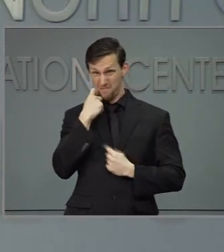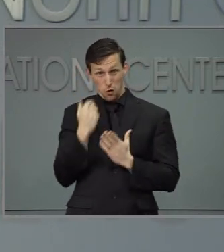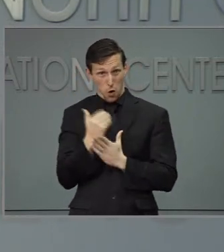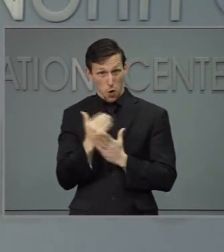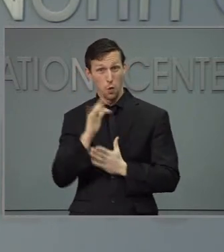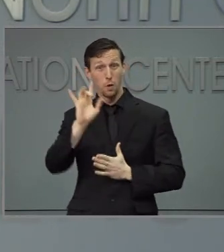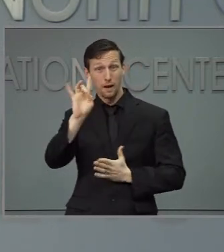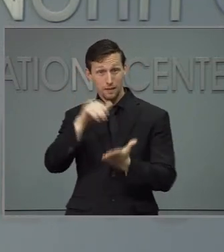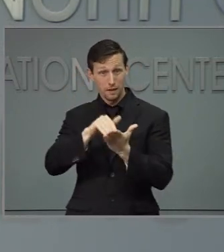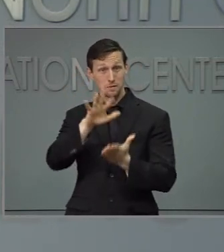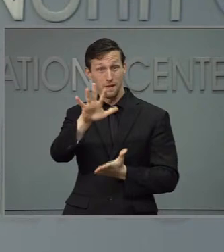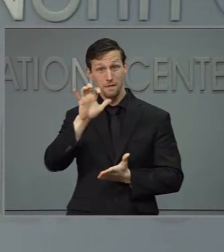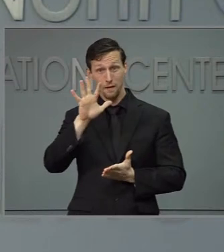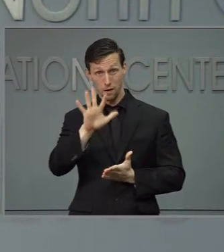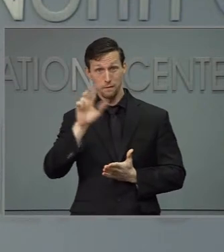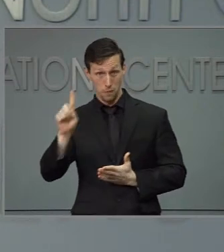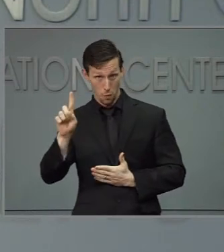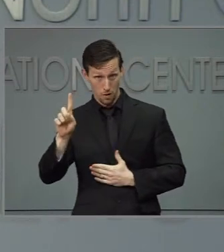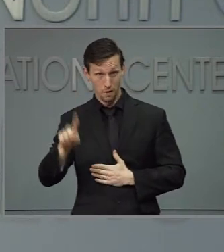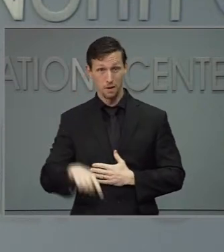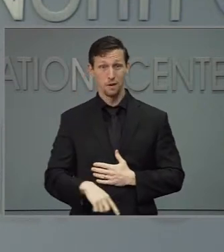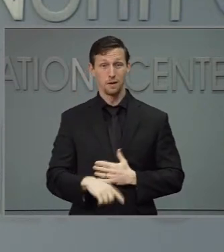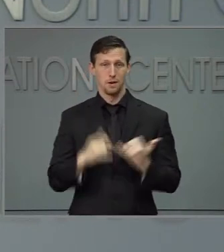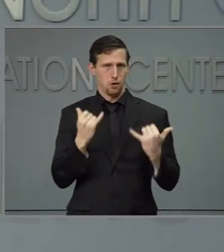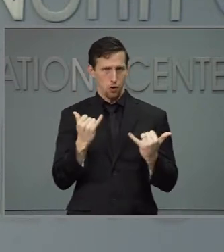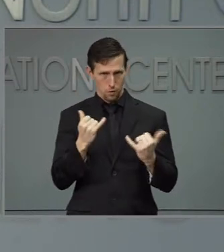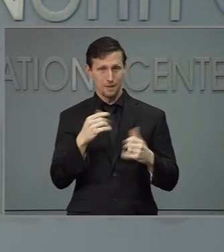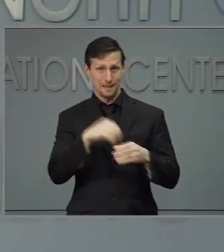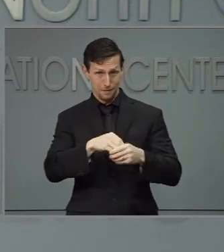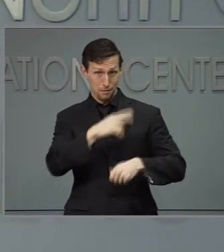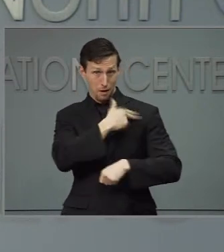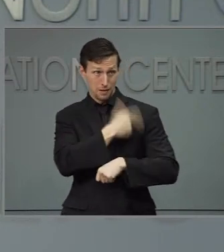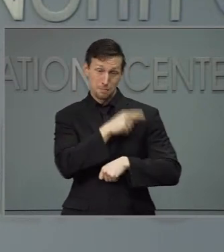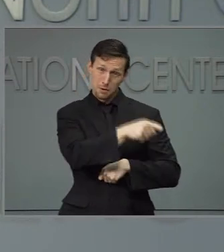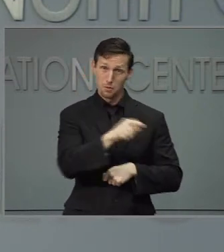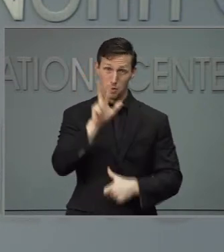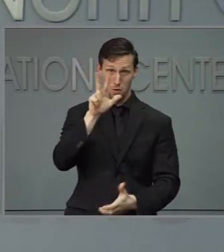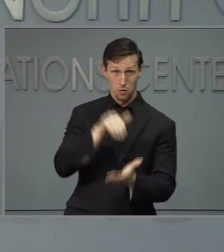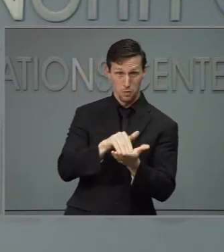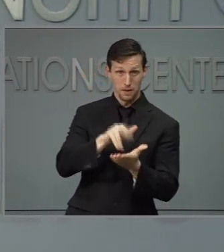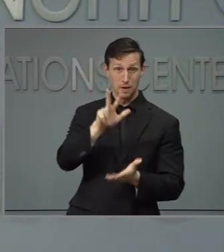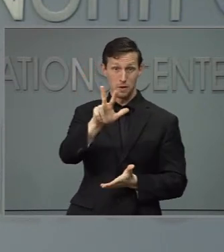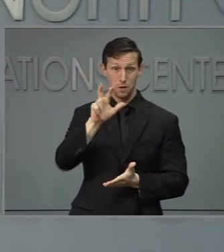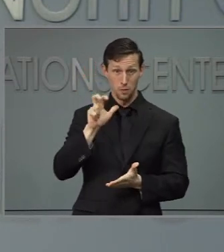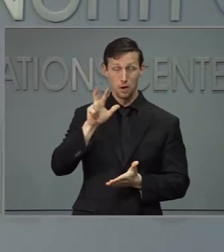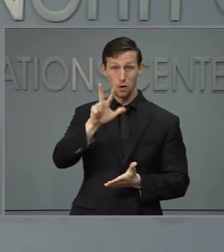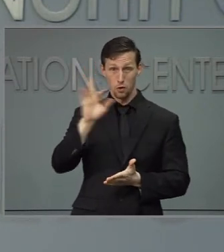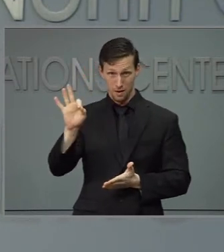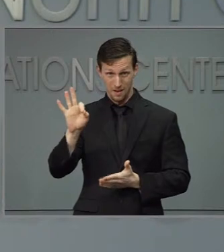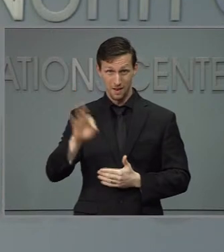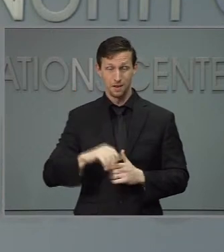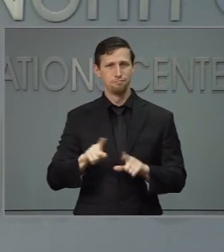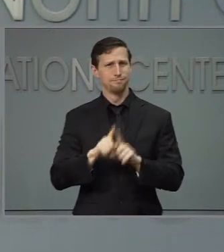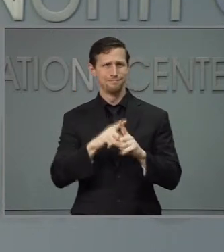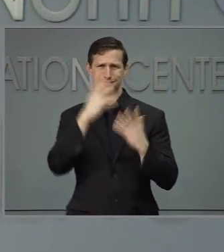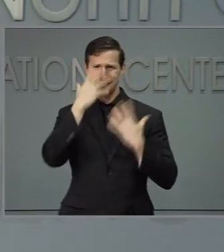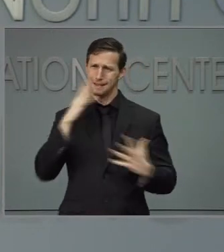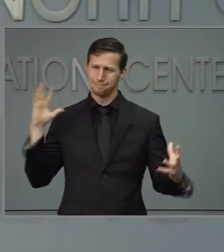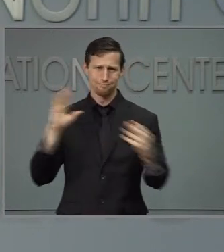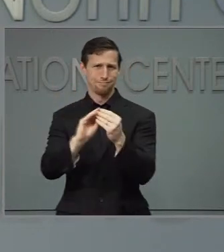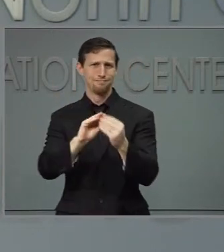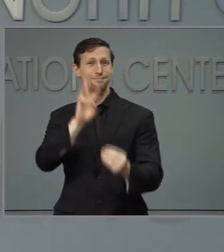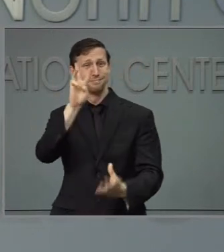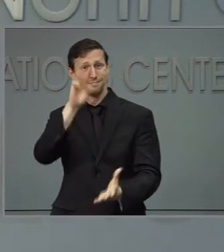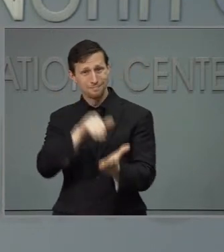reported, 3,339 people in the hospital, and sadly, 6,729